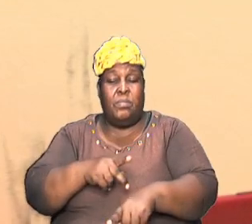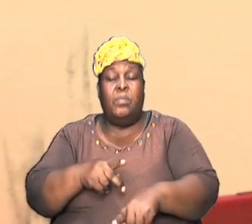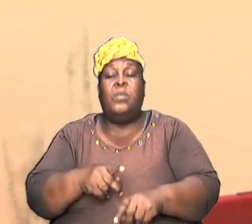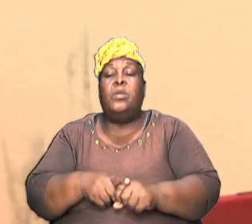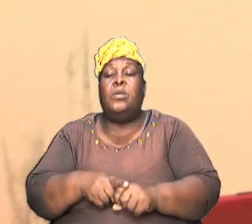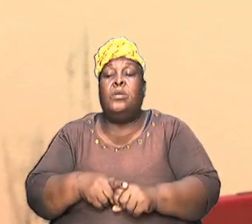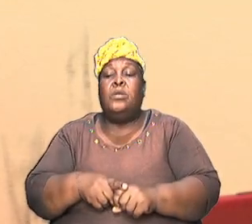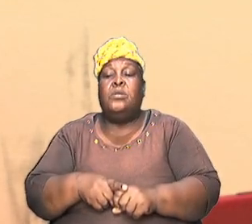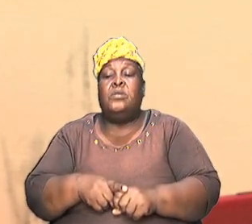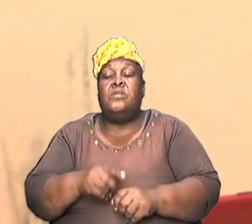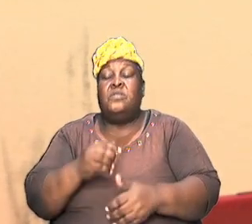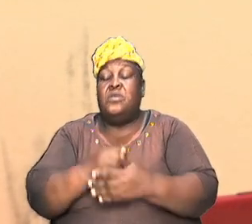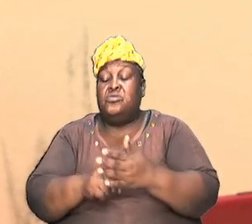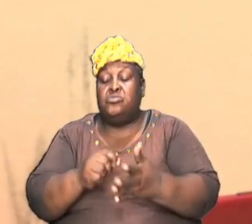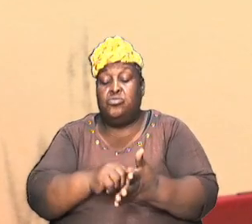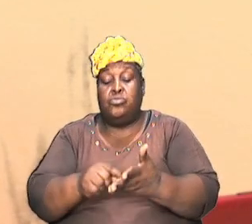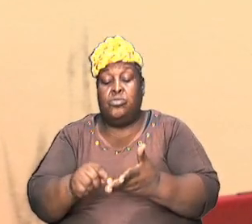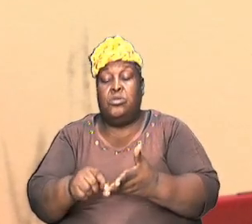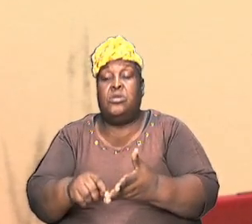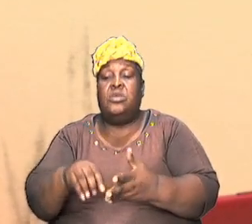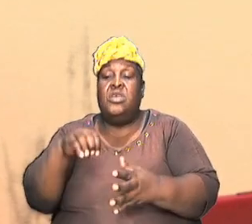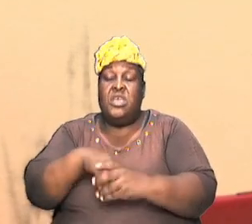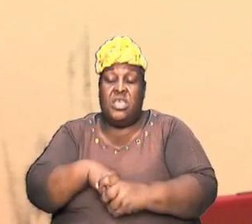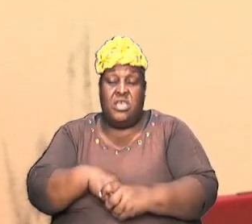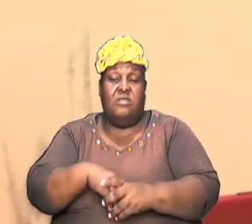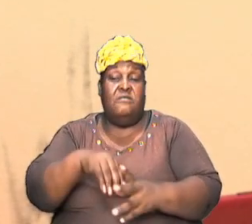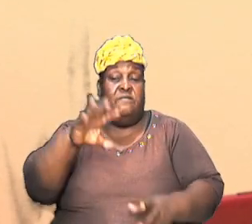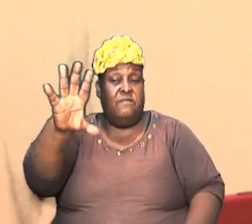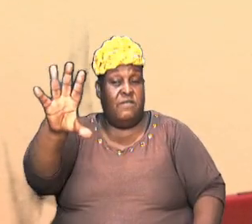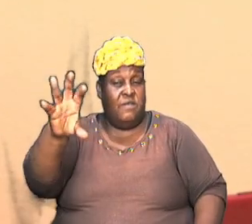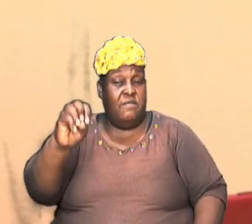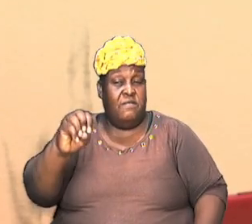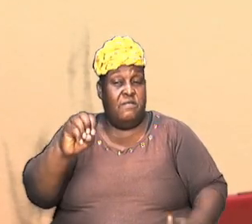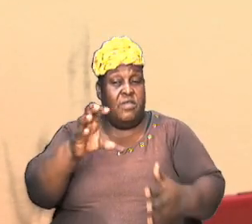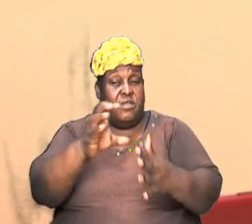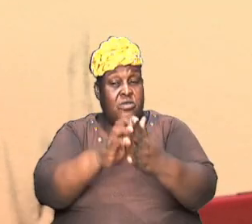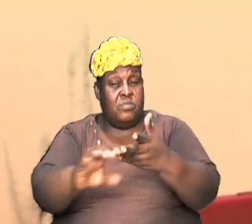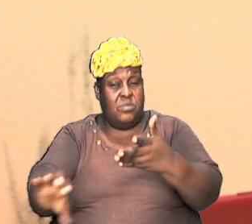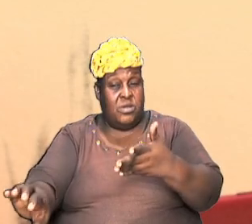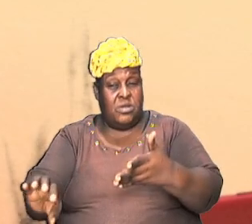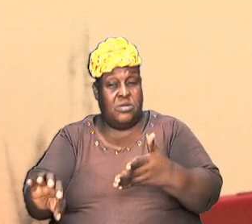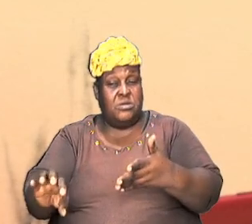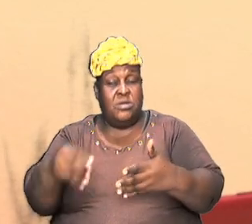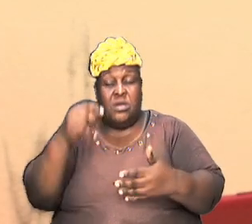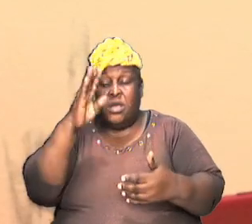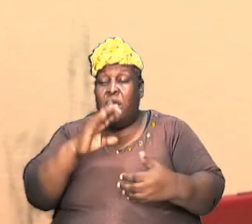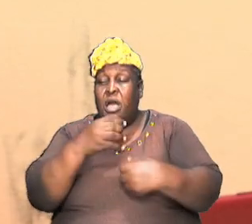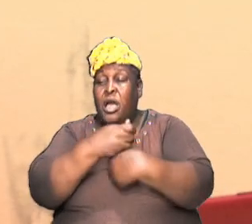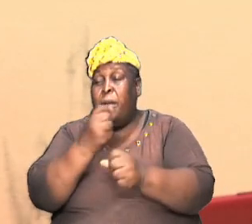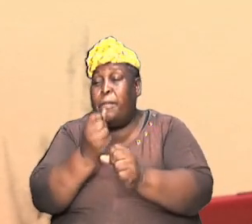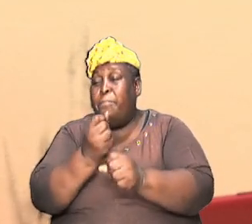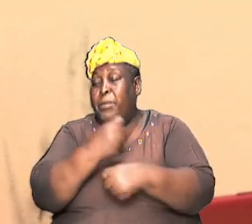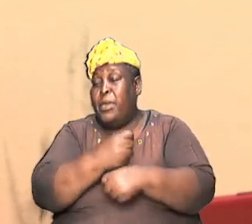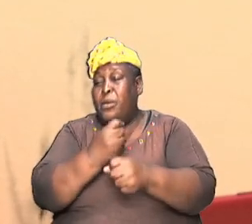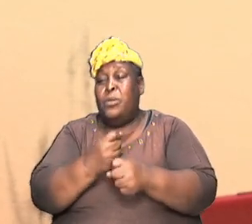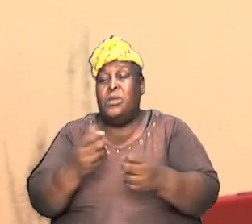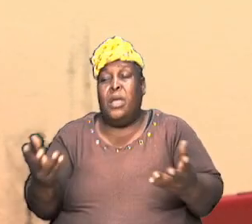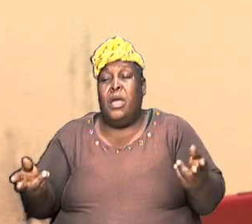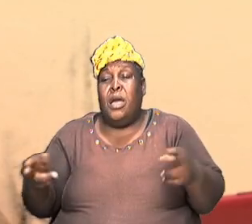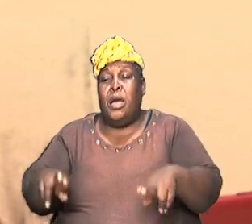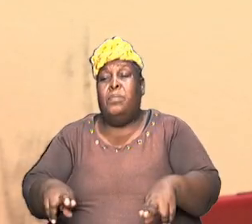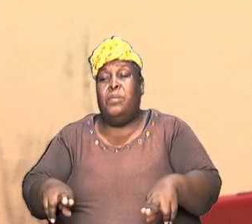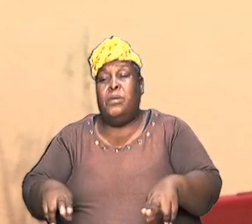and yet in 50 chapters God allowed what happened over a period of 2